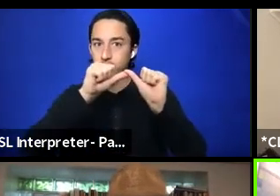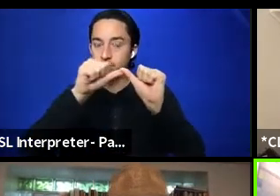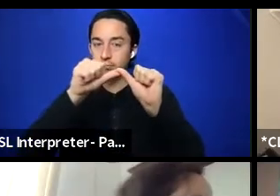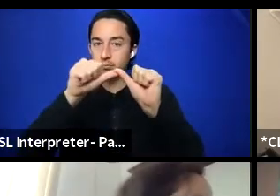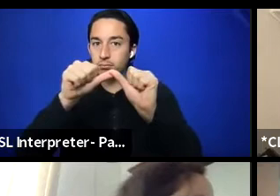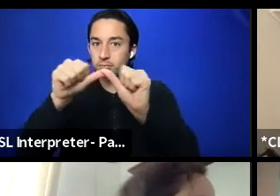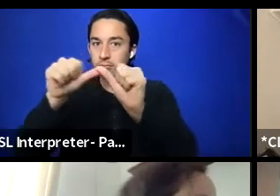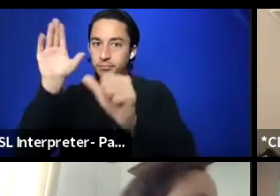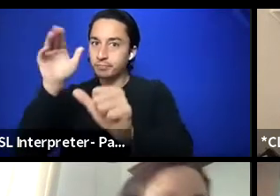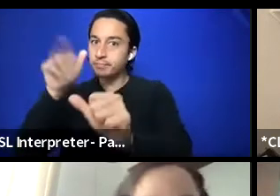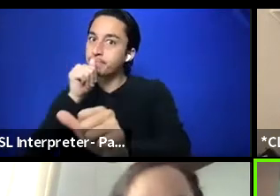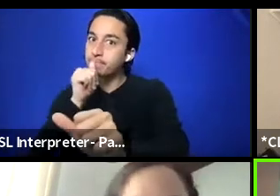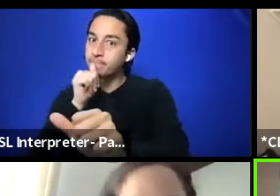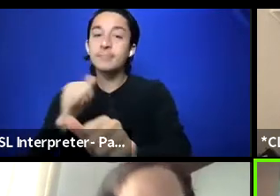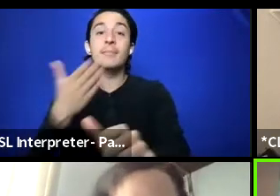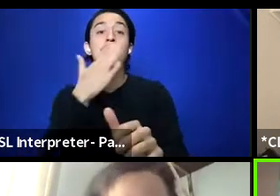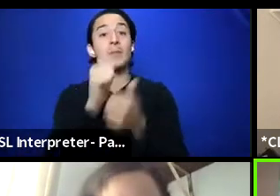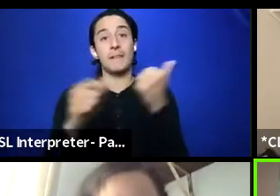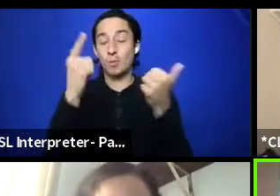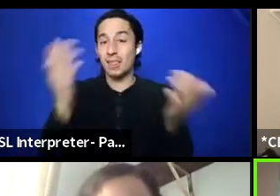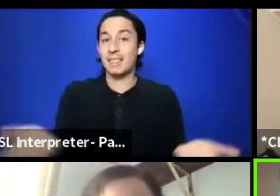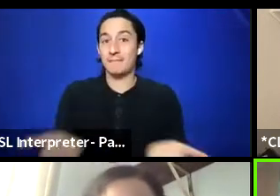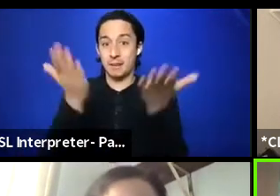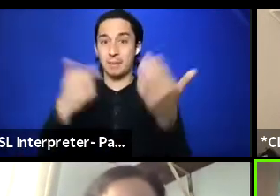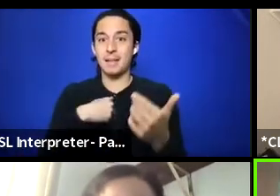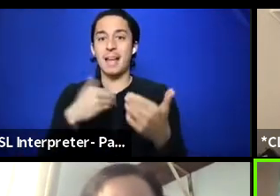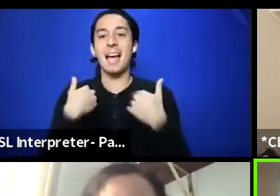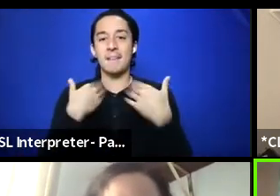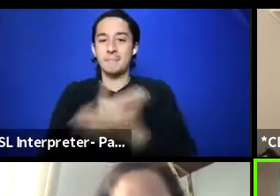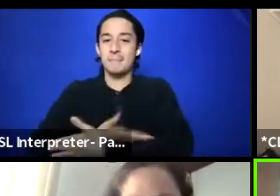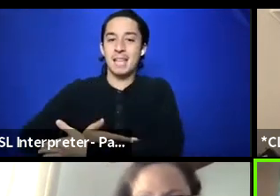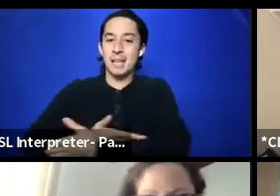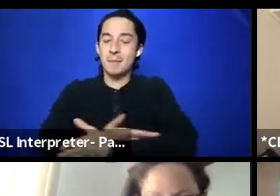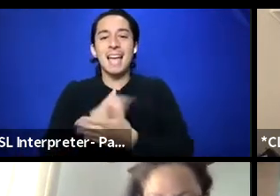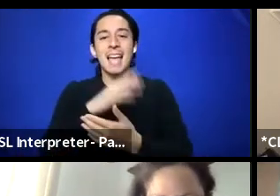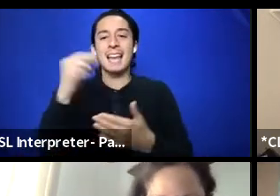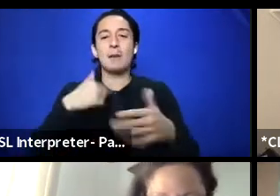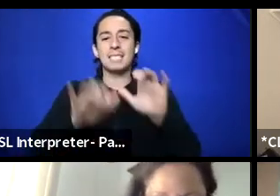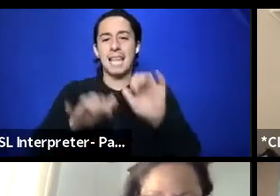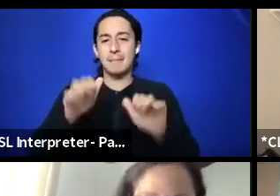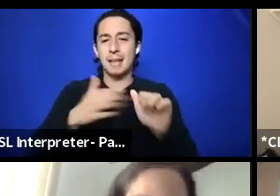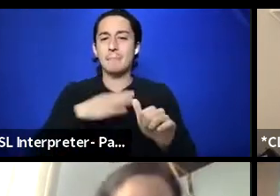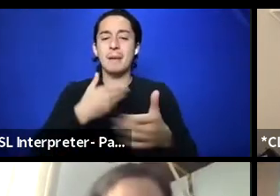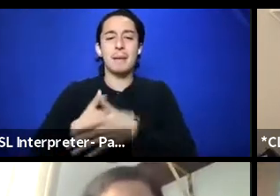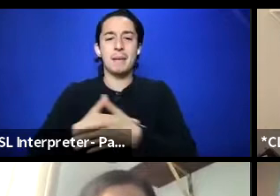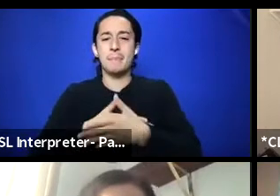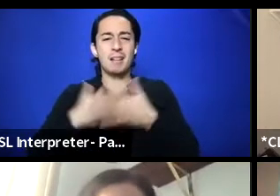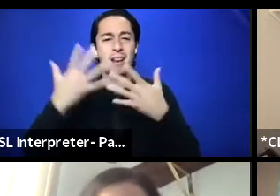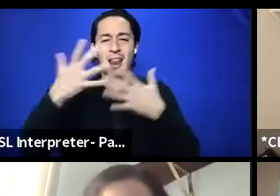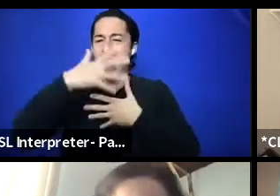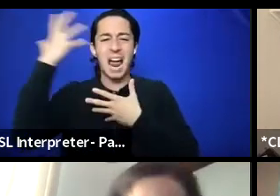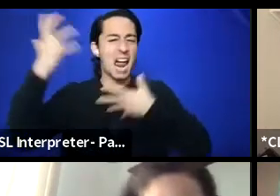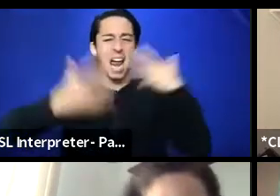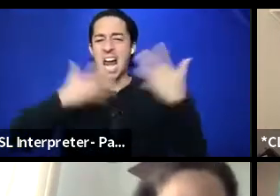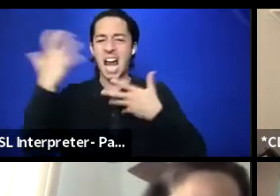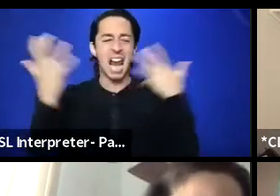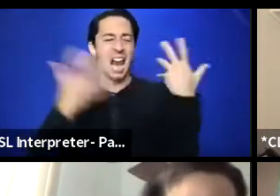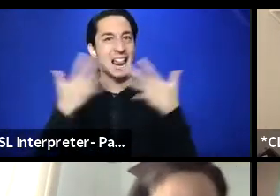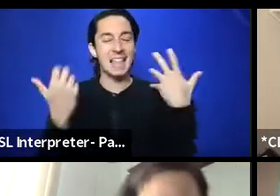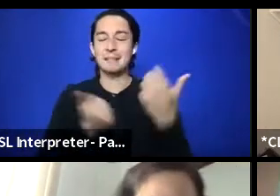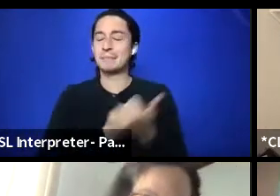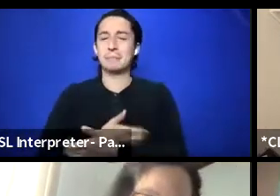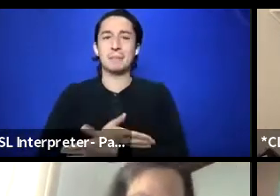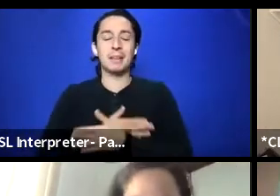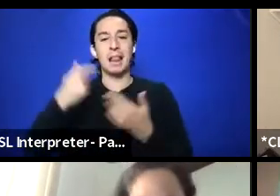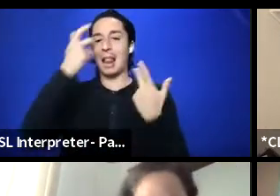thank you for everybody lifting me up because I did have my baby and I was typing and she was just like, just growling around.